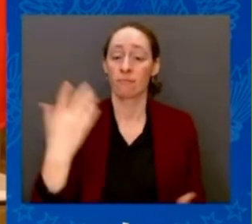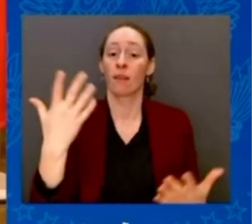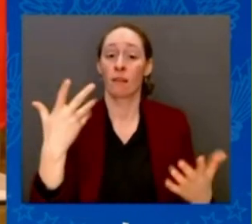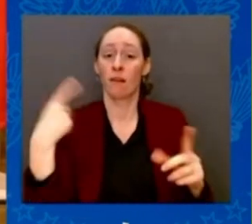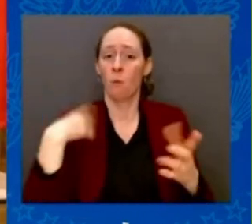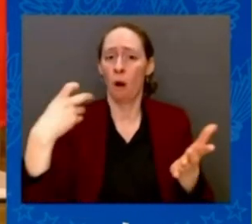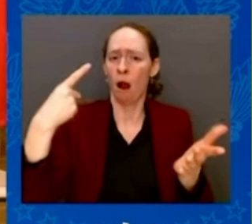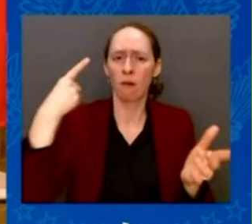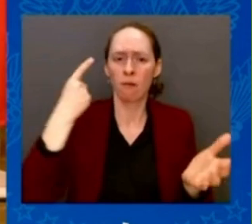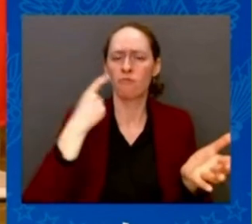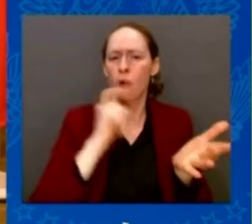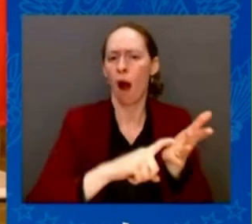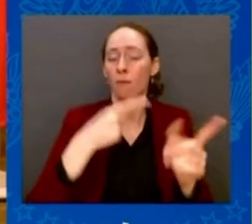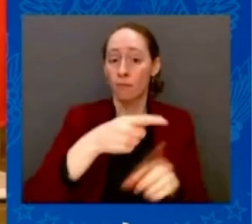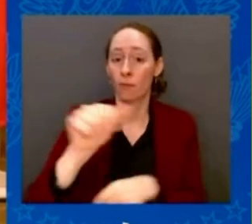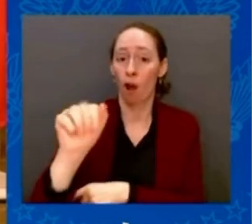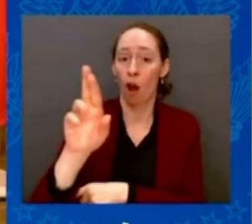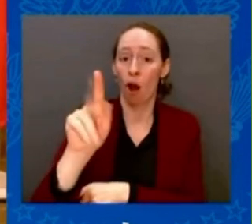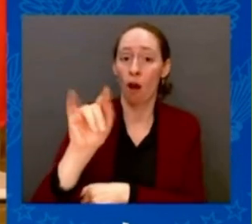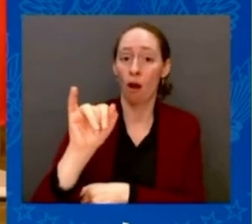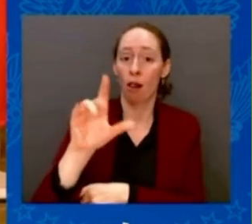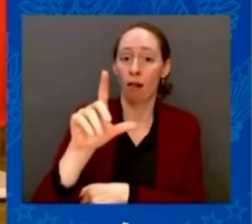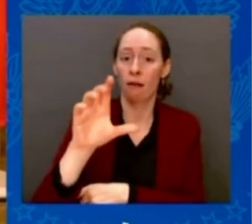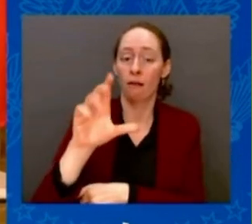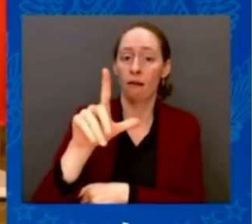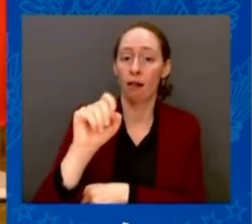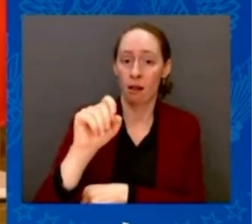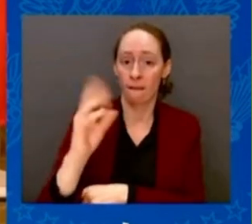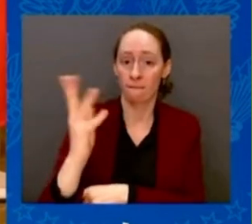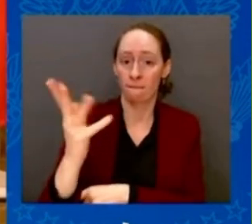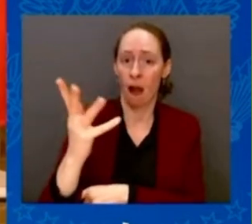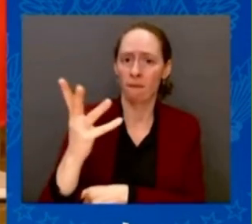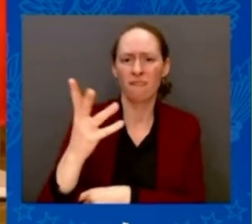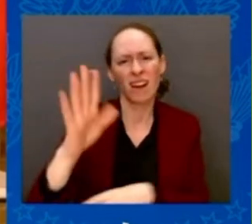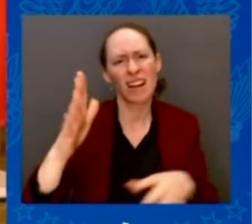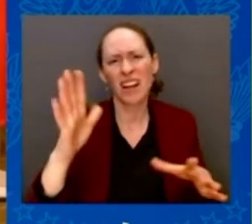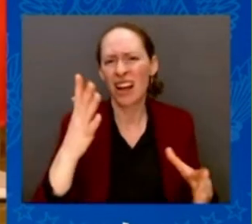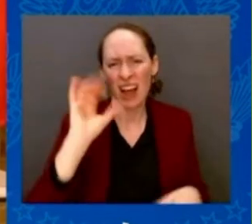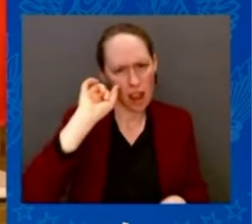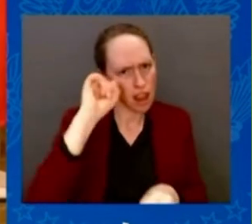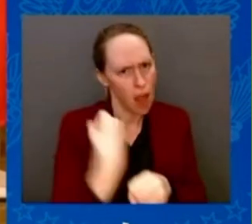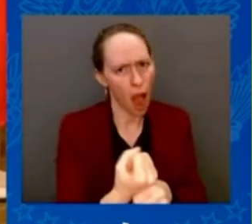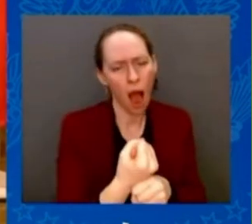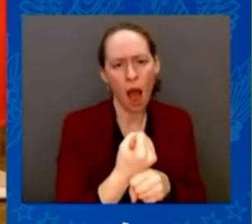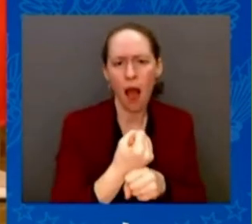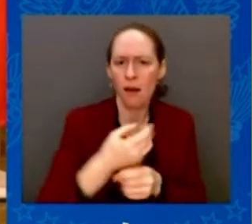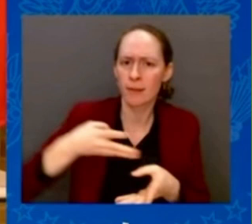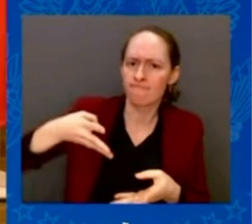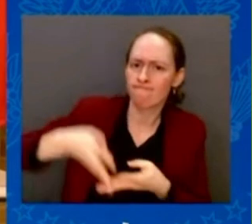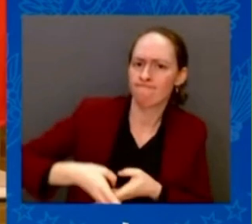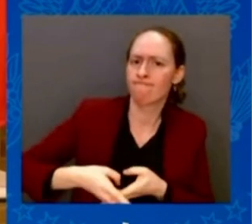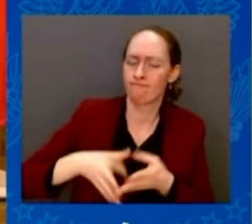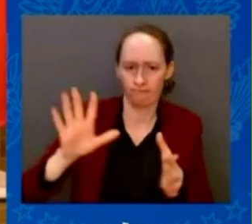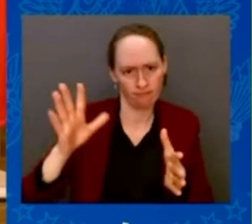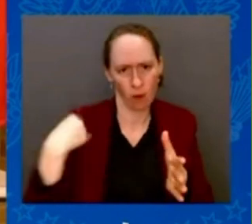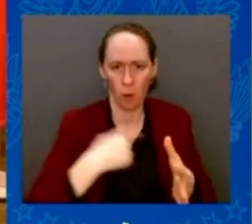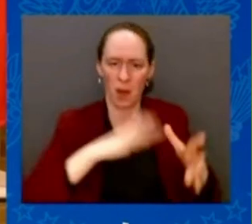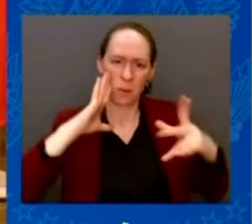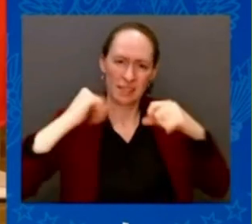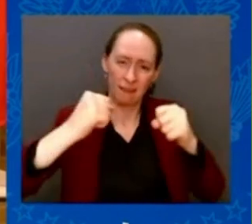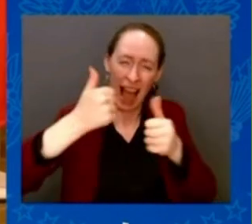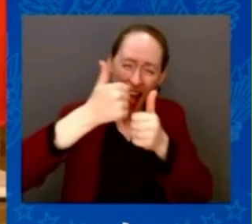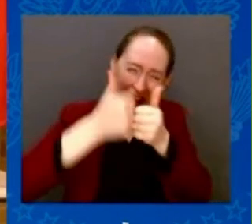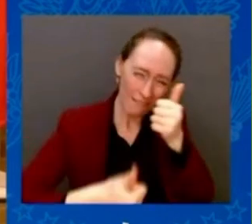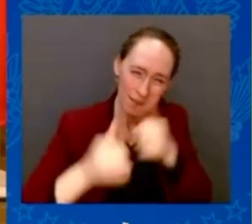made. We will defend literally every inch of NATO. Every inch of NATO. And this is an